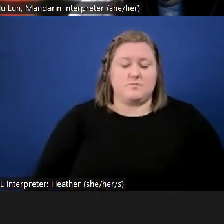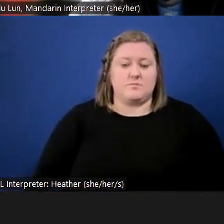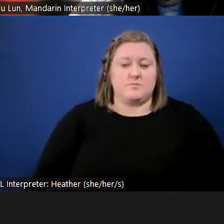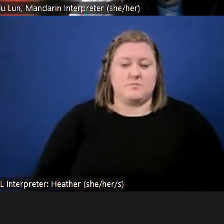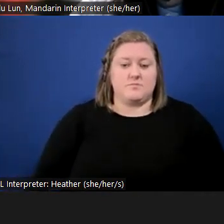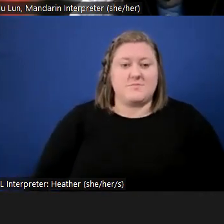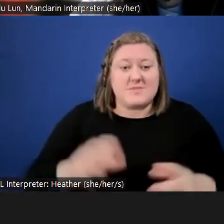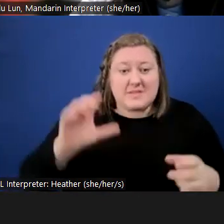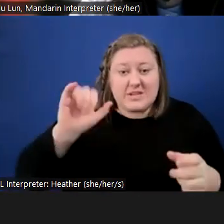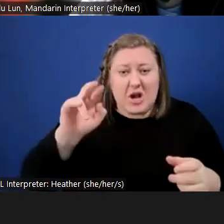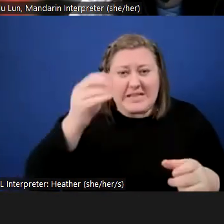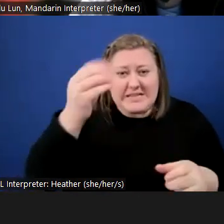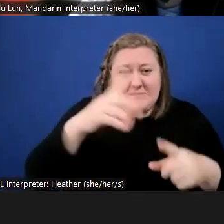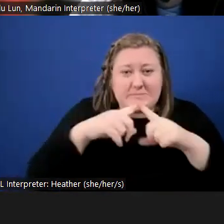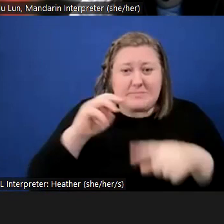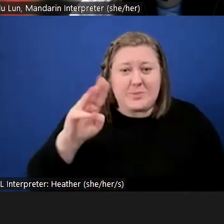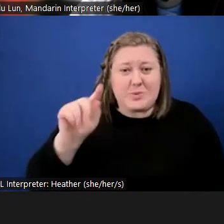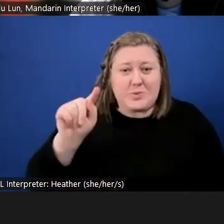I think you're muted, Carlene.